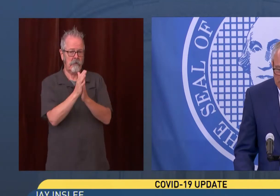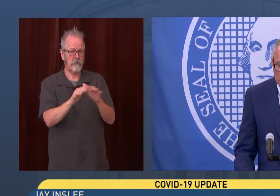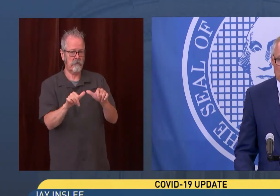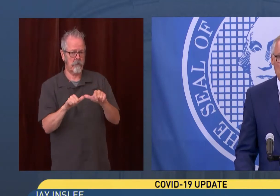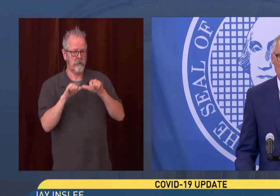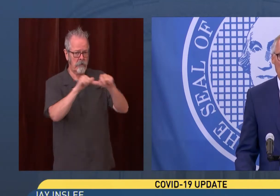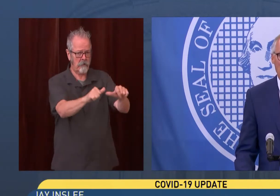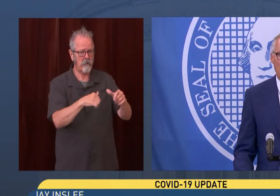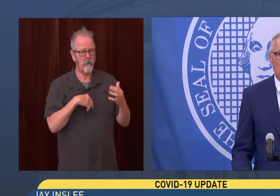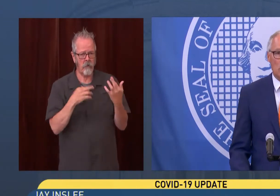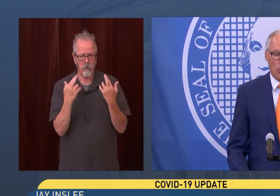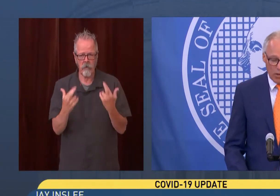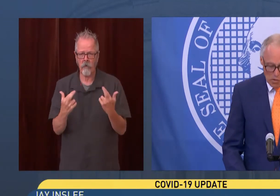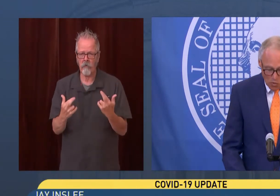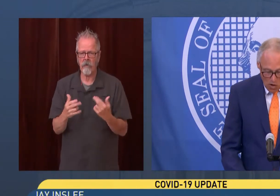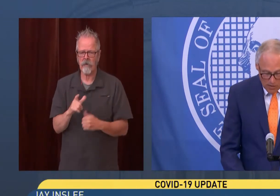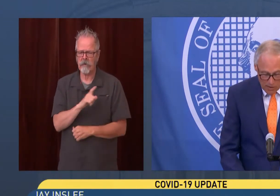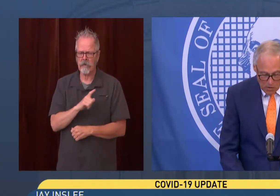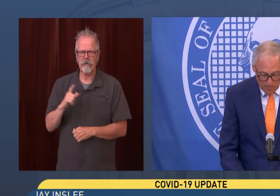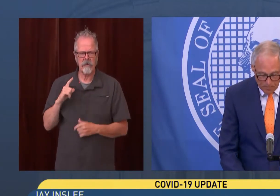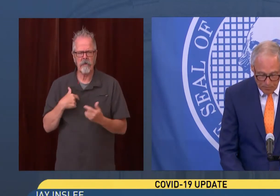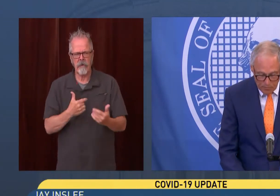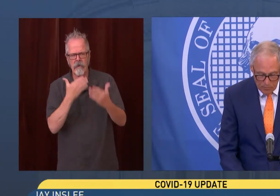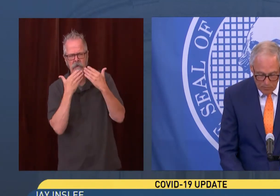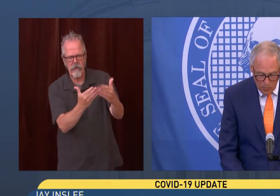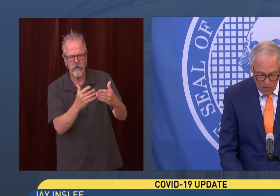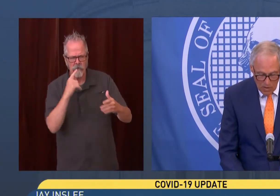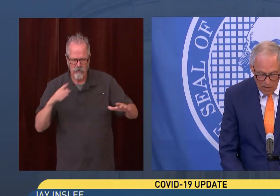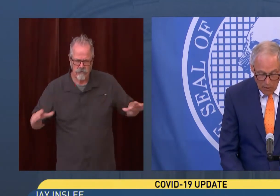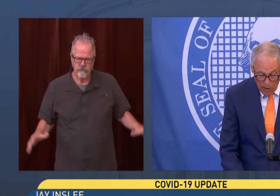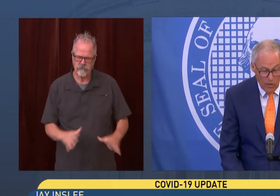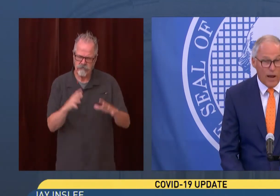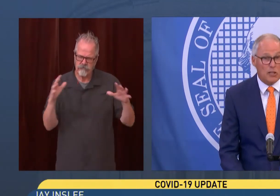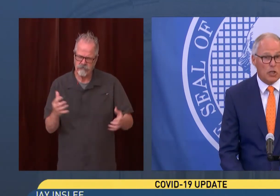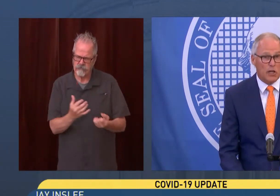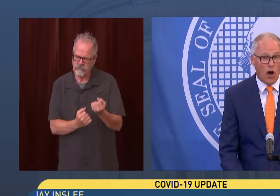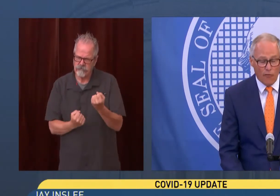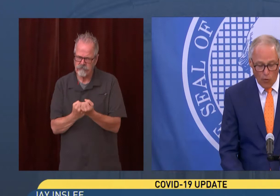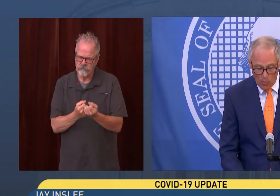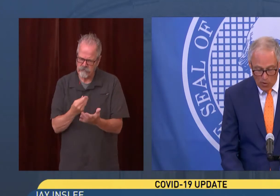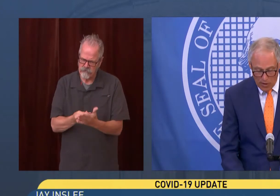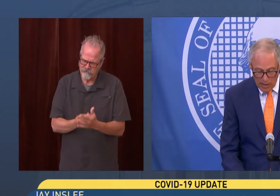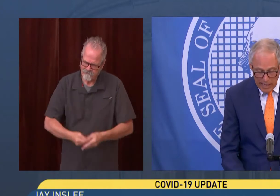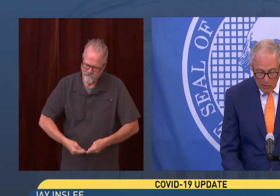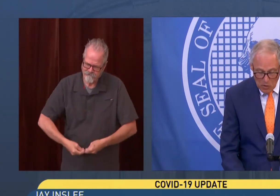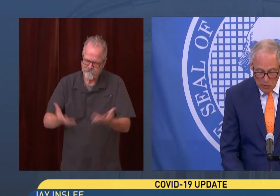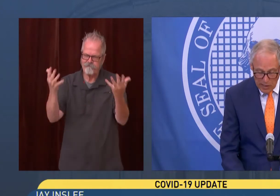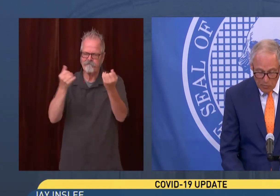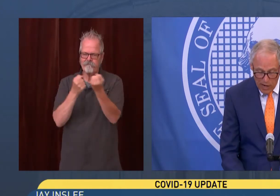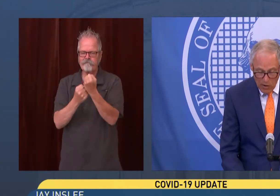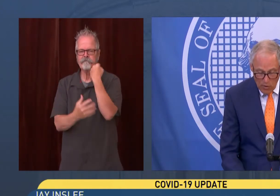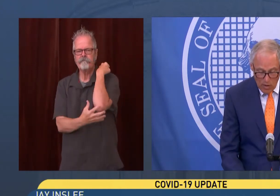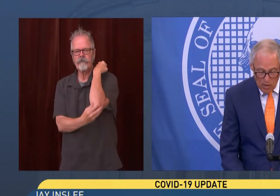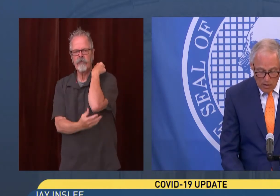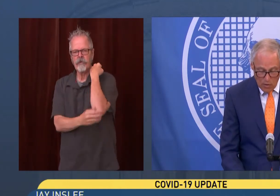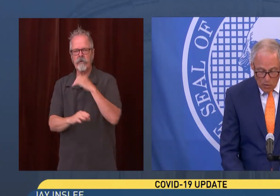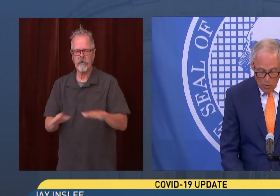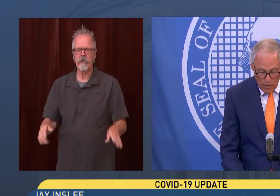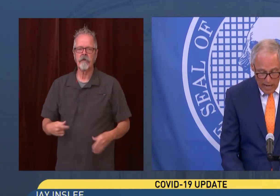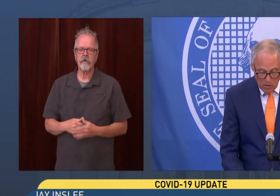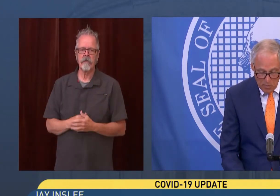certainly Senator Murray and others who are working so hard on this. I want to congratulate our former counsel, Nick Brown,